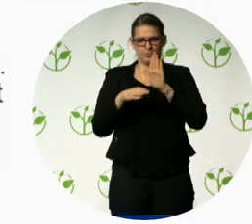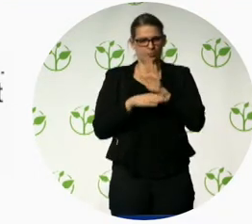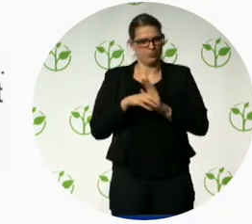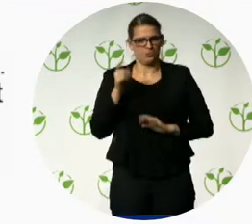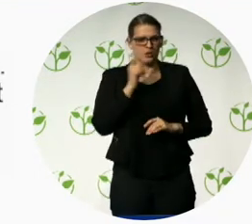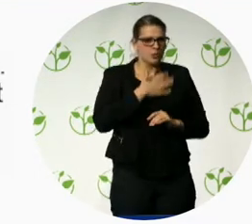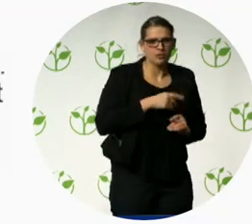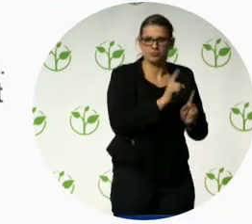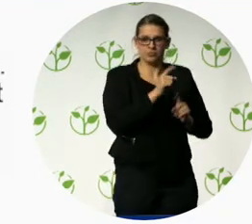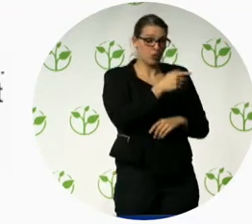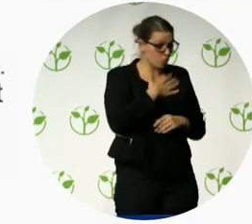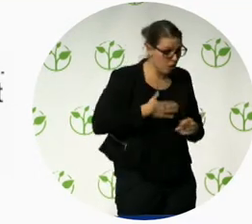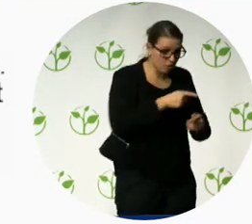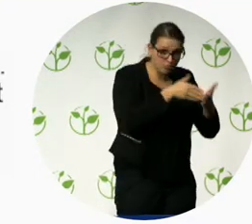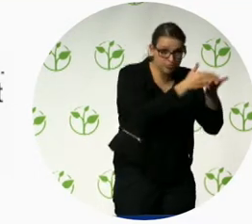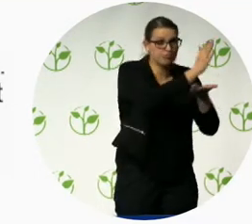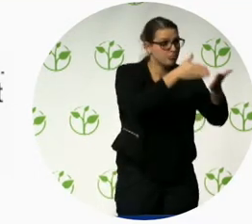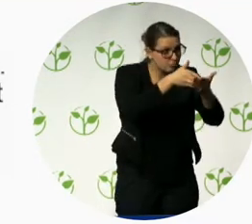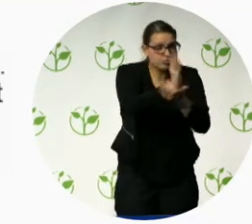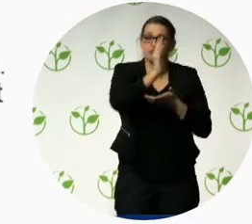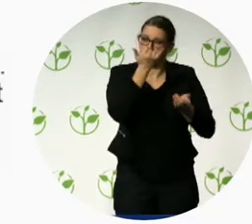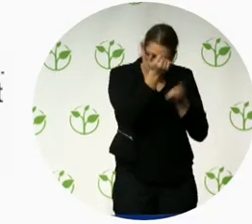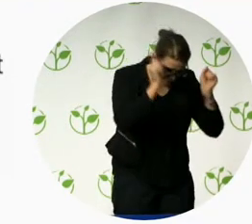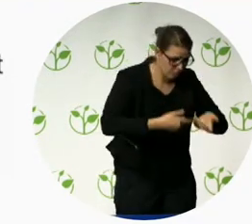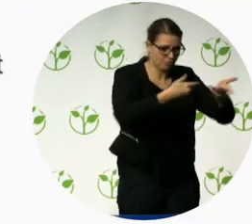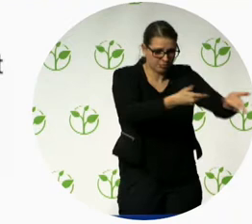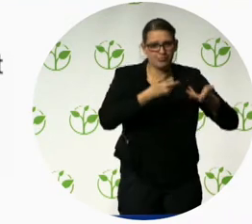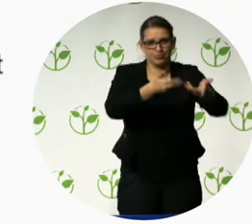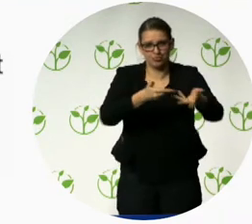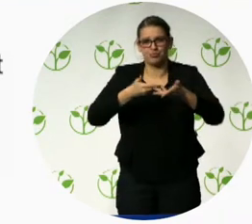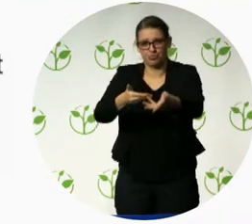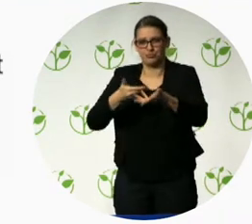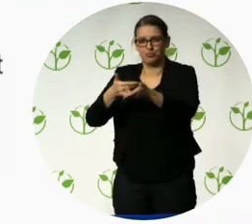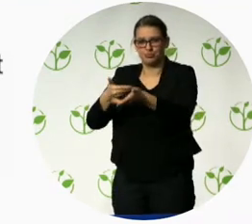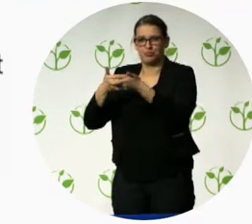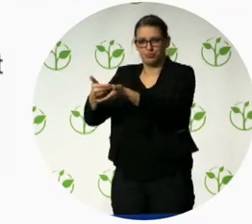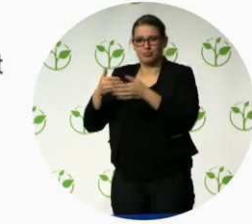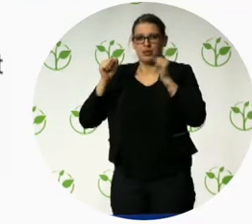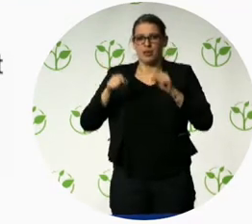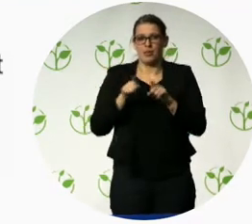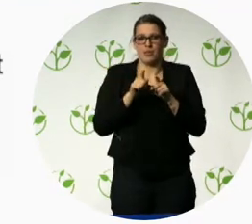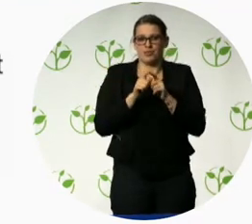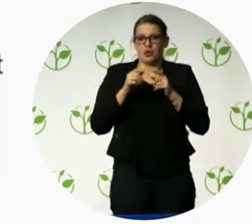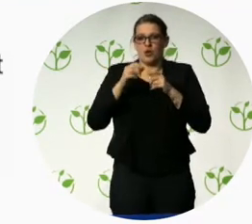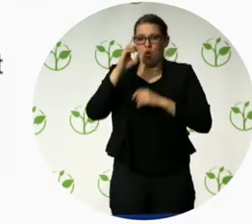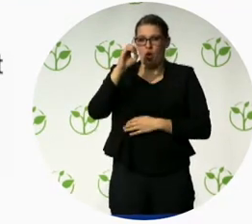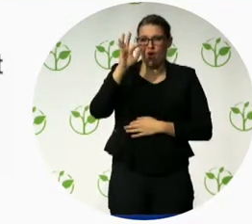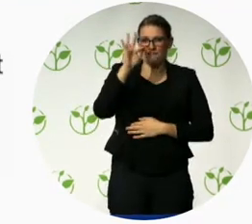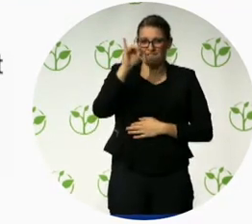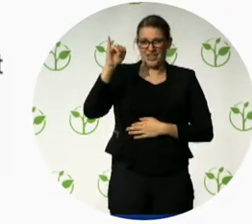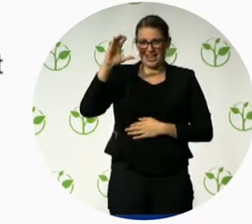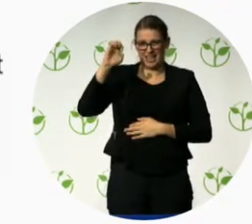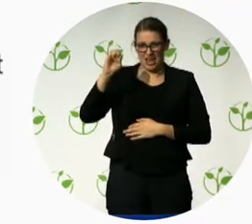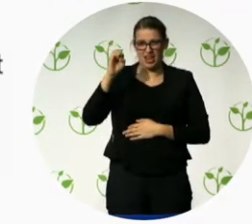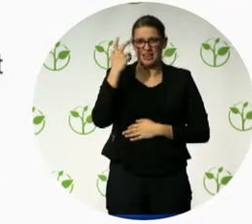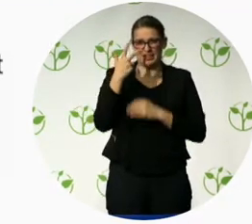Office 365, we changed the button location. Now, this is going to sound crazy. We changed just where the button was for check accessibility.